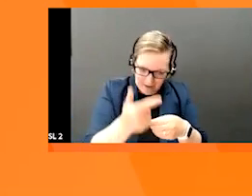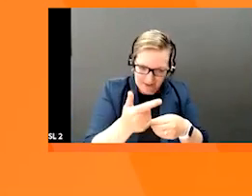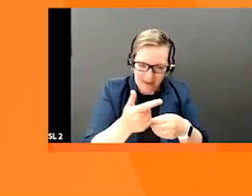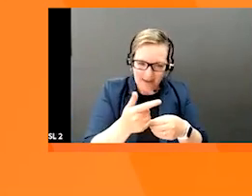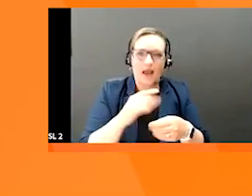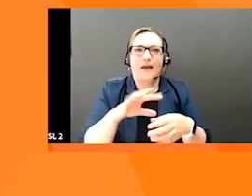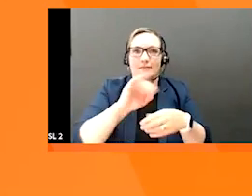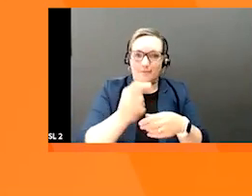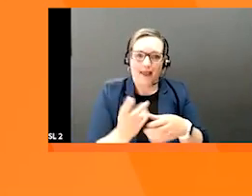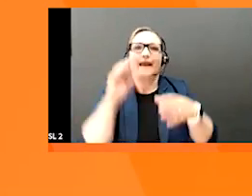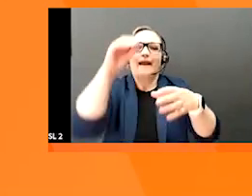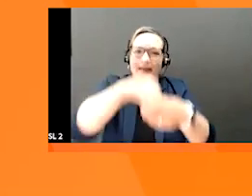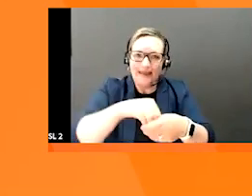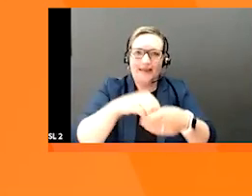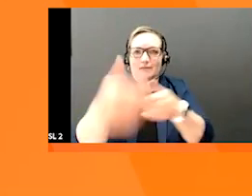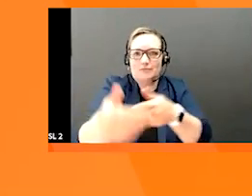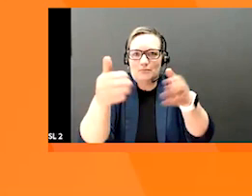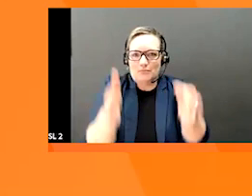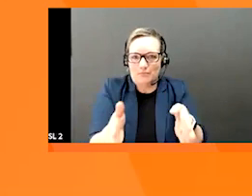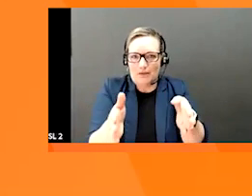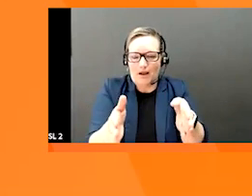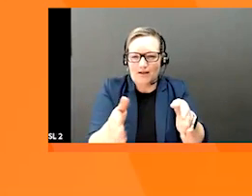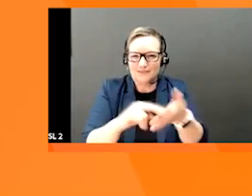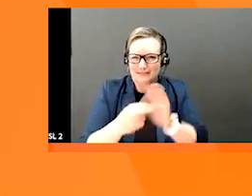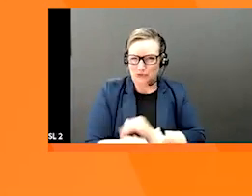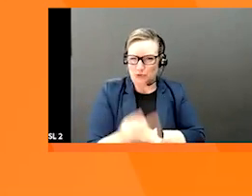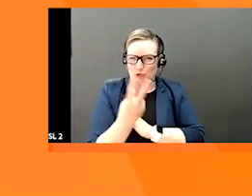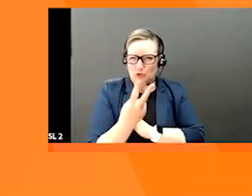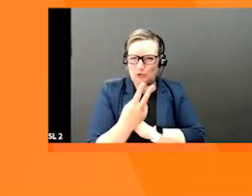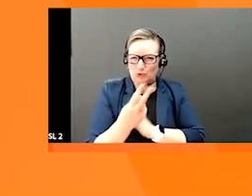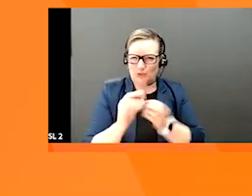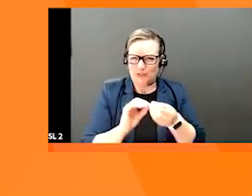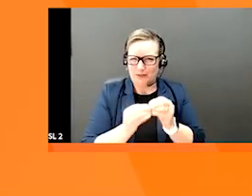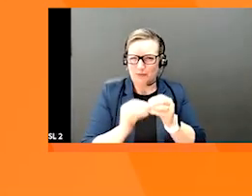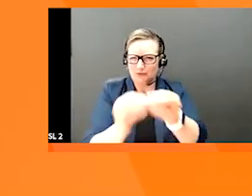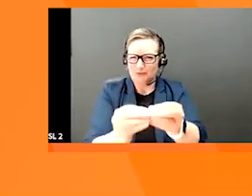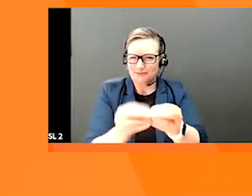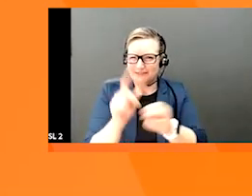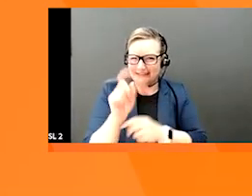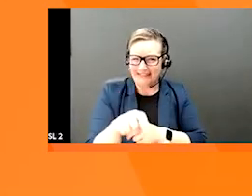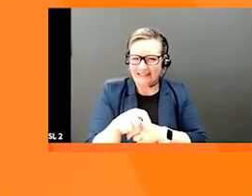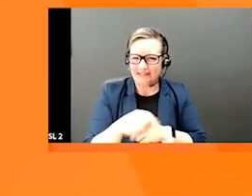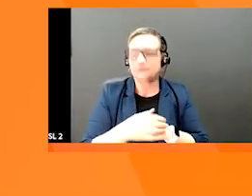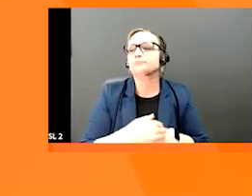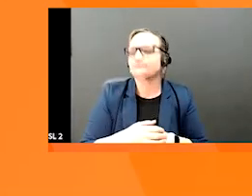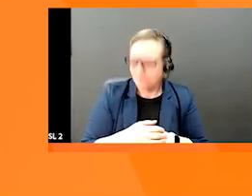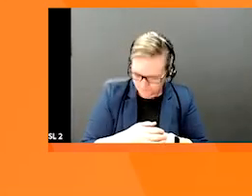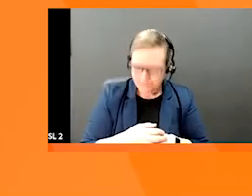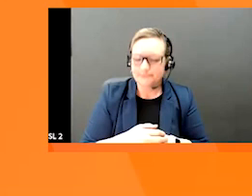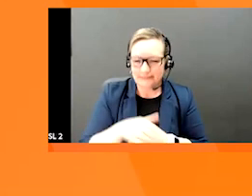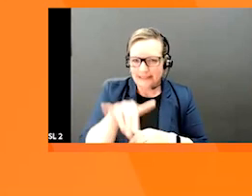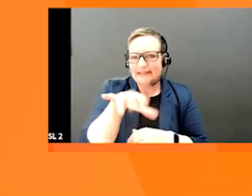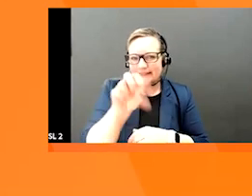selling the carton as a 20 pack, you need a separate GEETN for that pack. If you're just